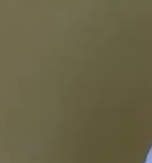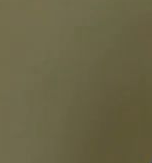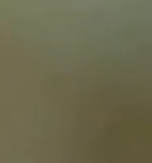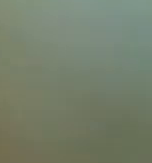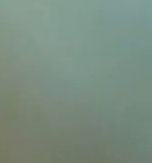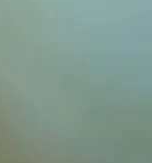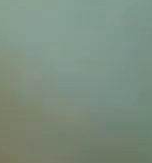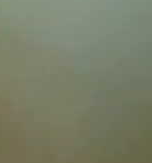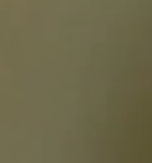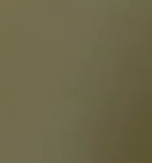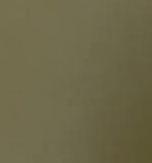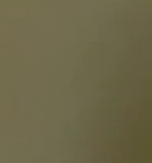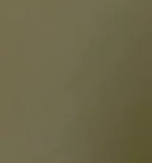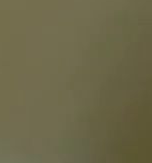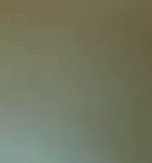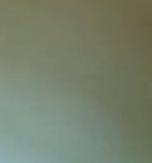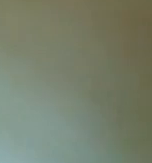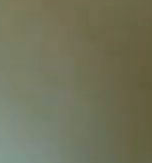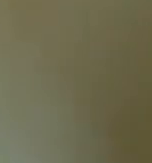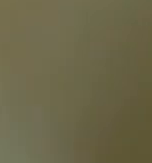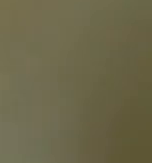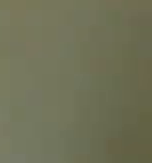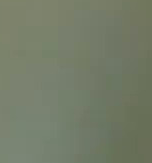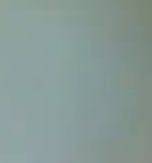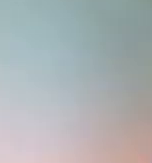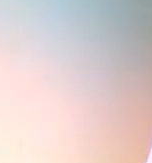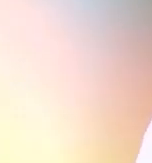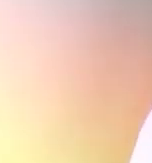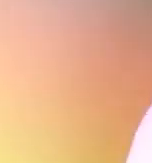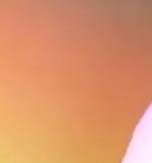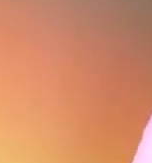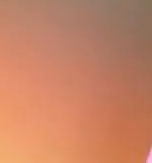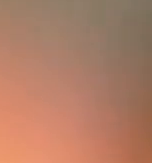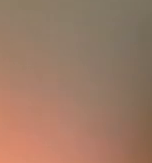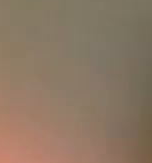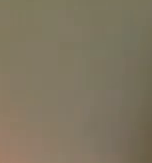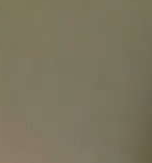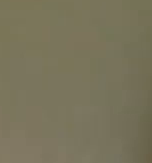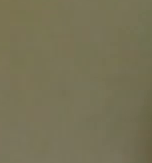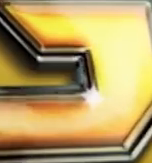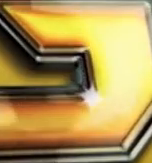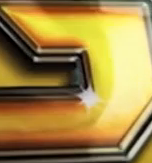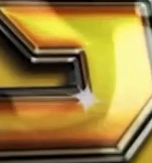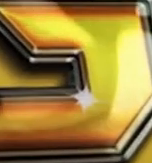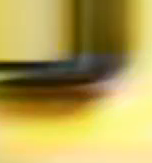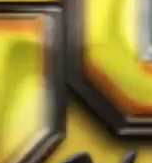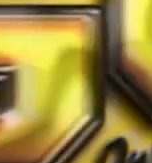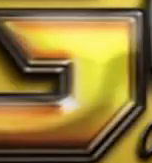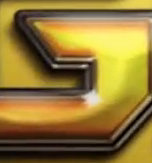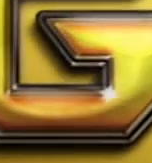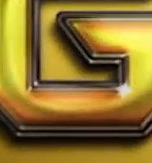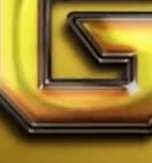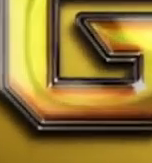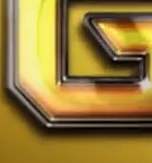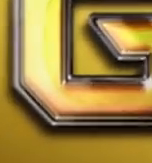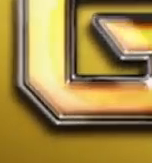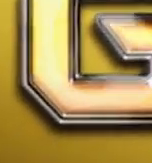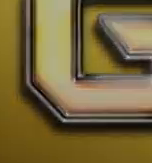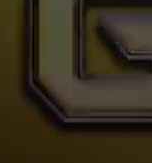Bula, I'm Miri. I'm from Lotoca and I love Gold FM because they play all my classic hits. Gold FM, only the classic